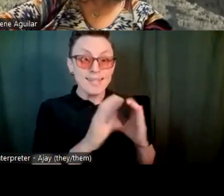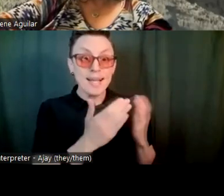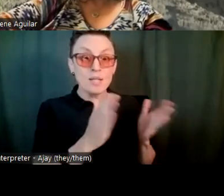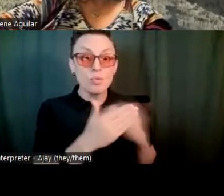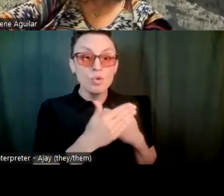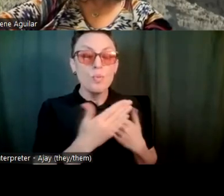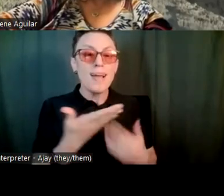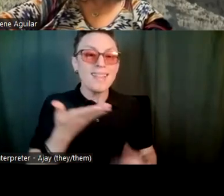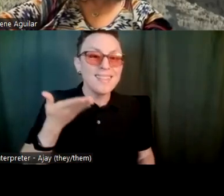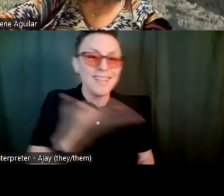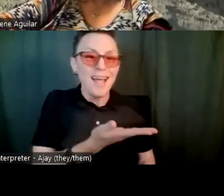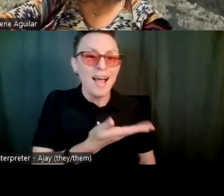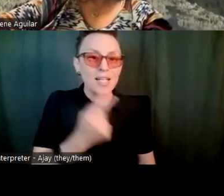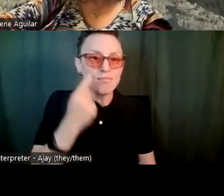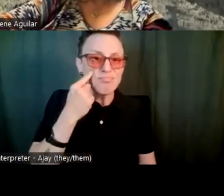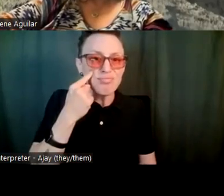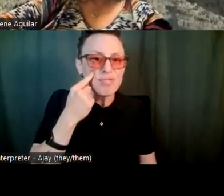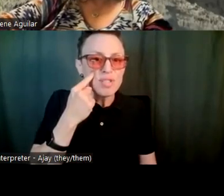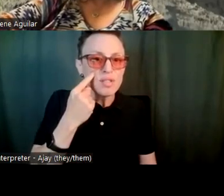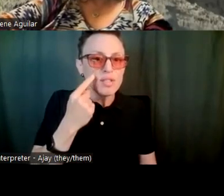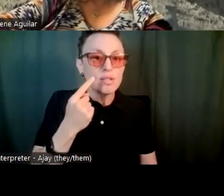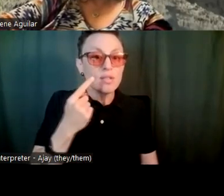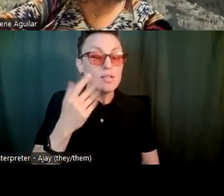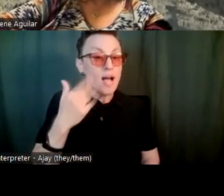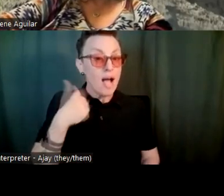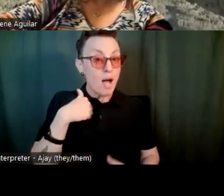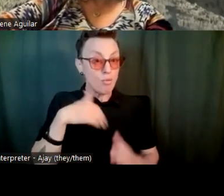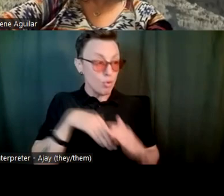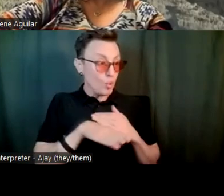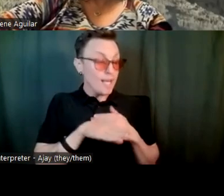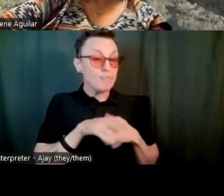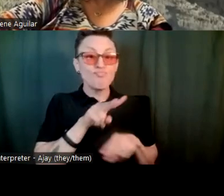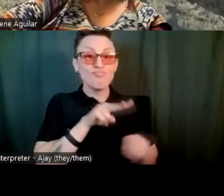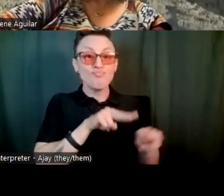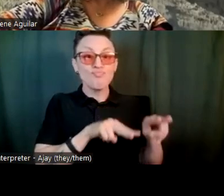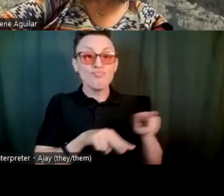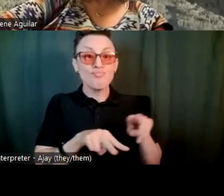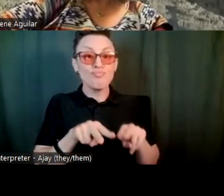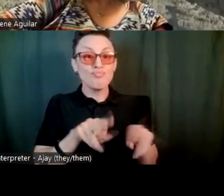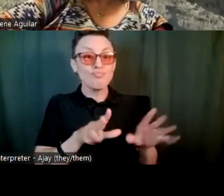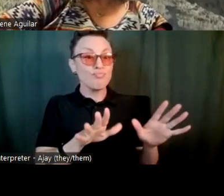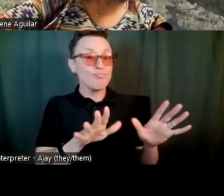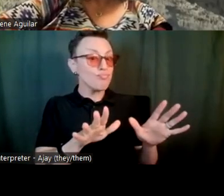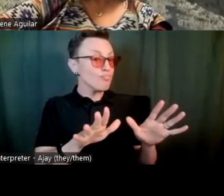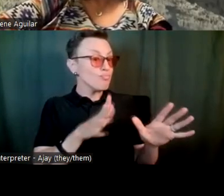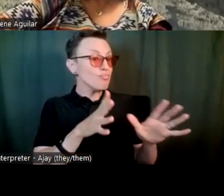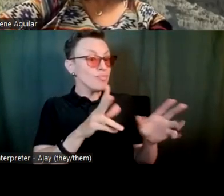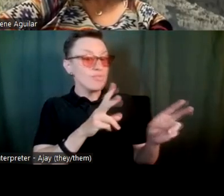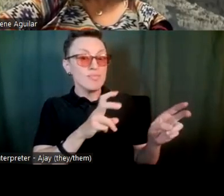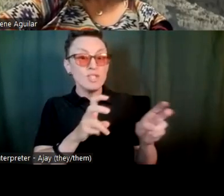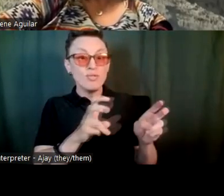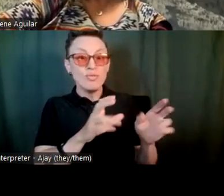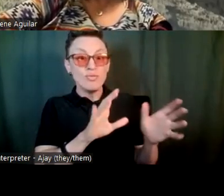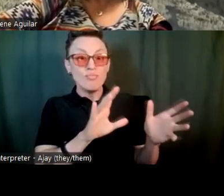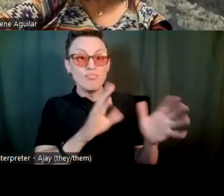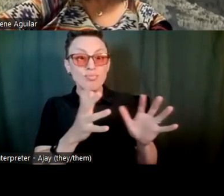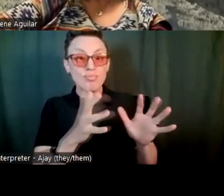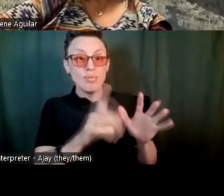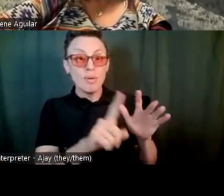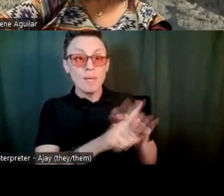Um, sometimes I would go in as an observer and see what issues were